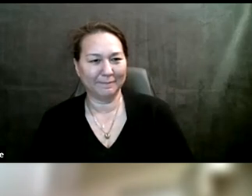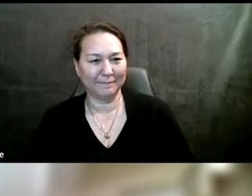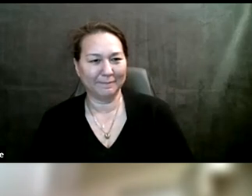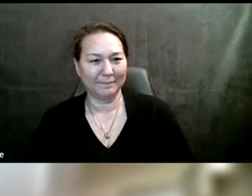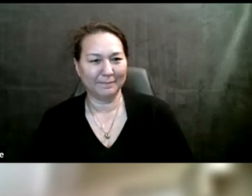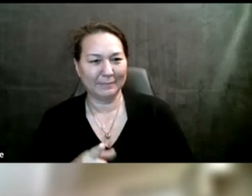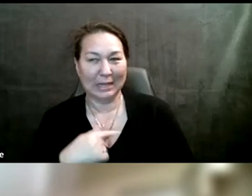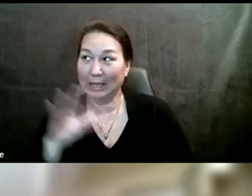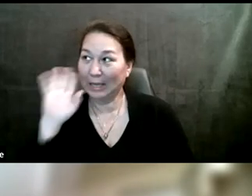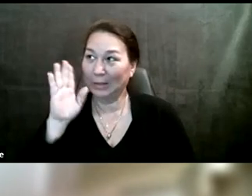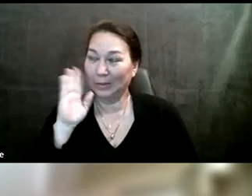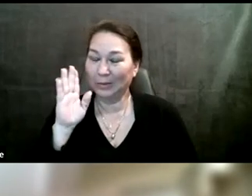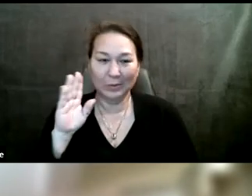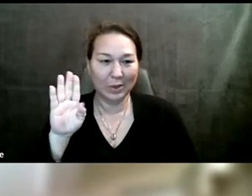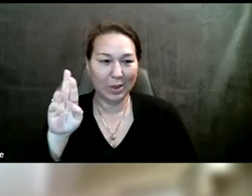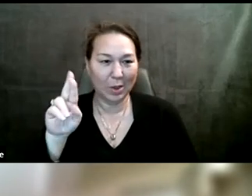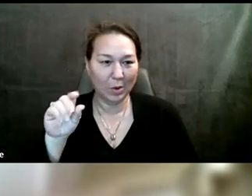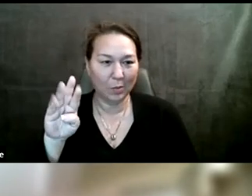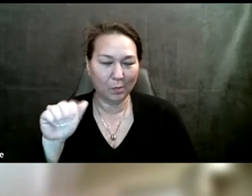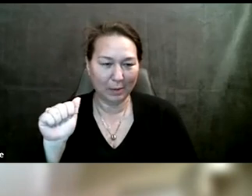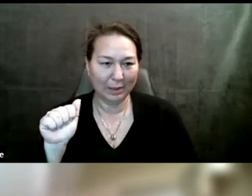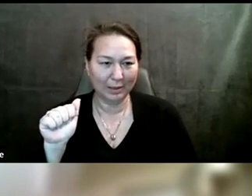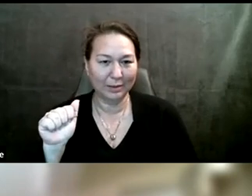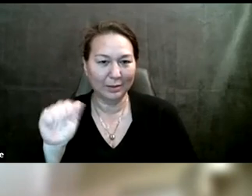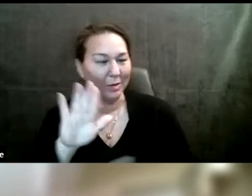All right. you can, uh, go ahead, Rebecca.